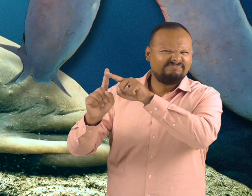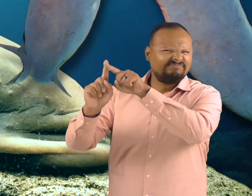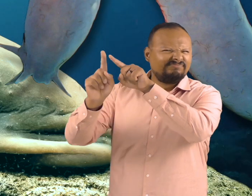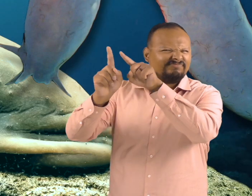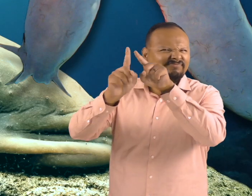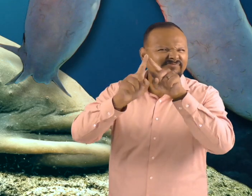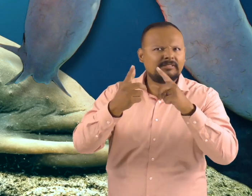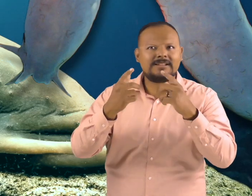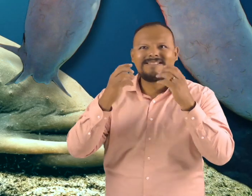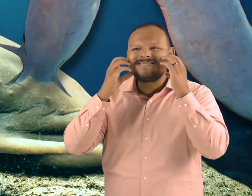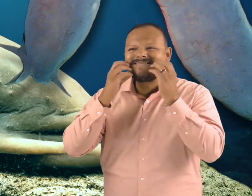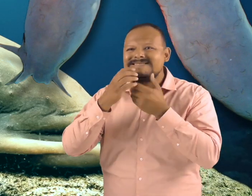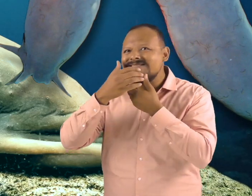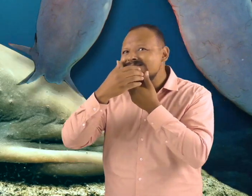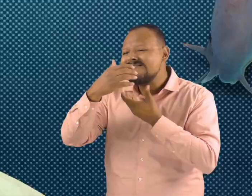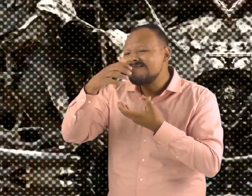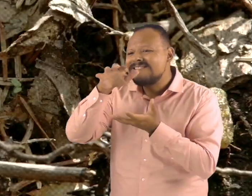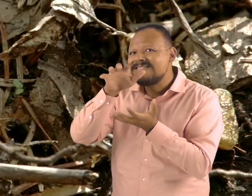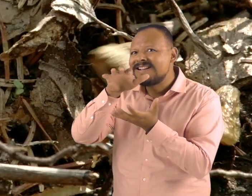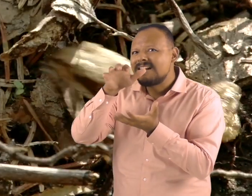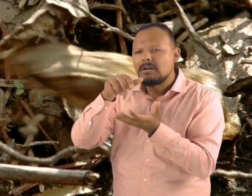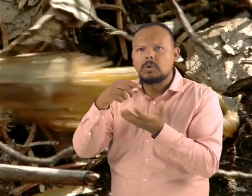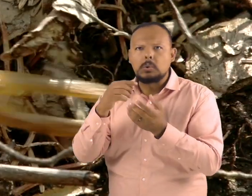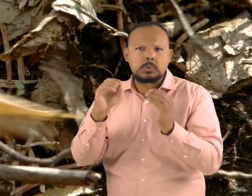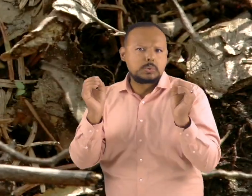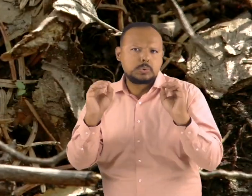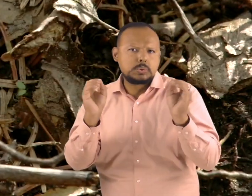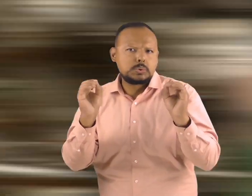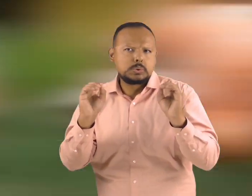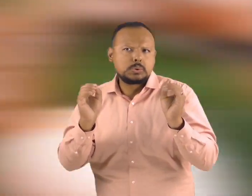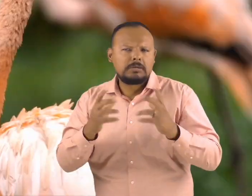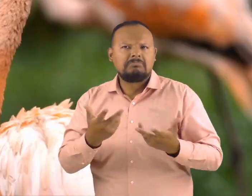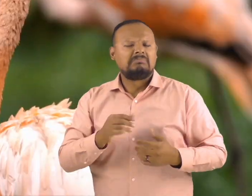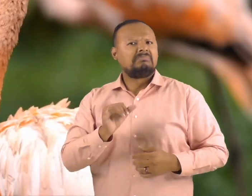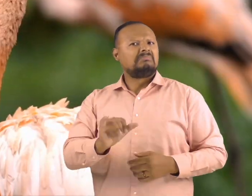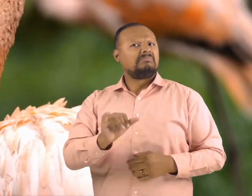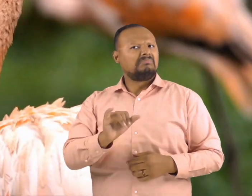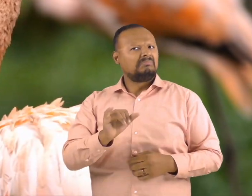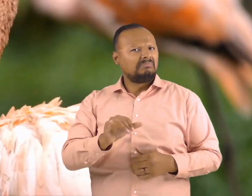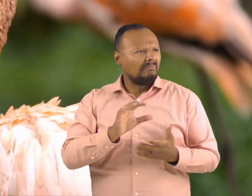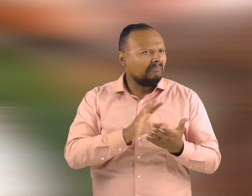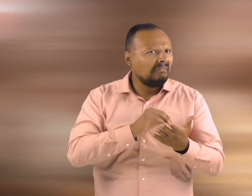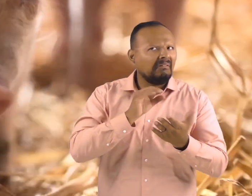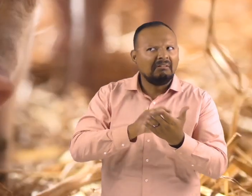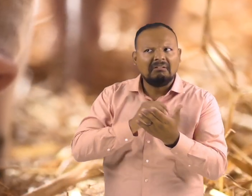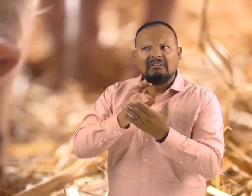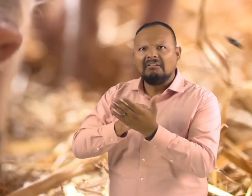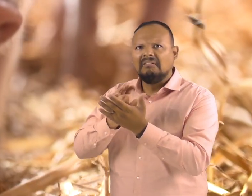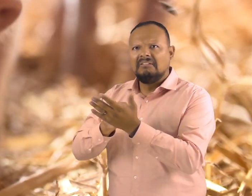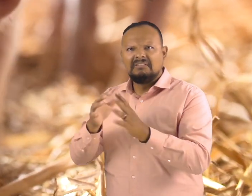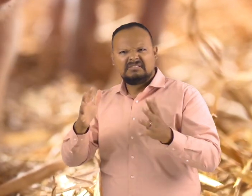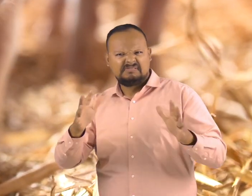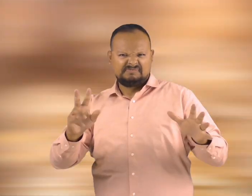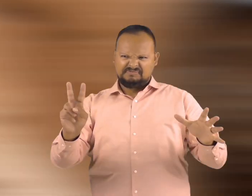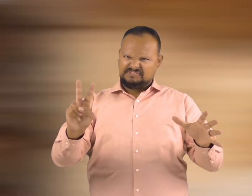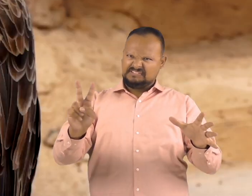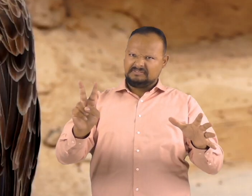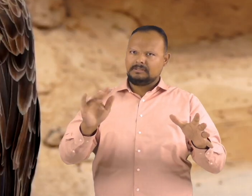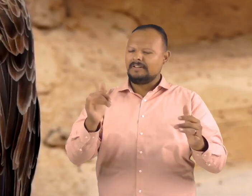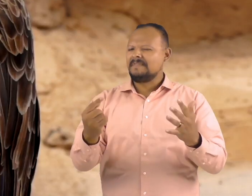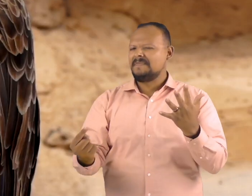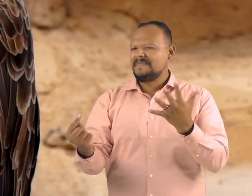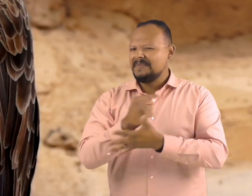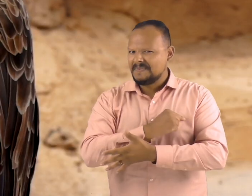examples of jawless fish. Well, there you have it! We have learned some interesting facts